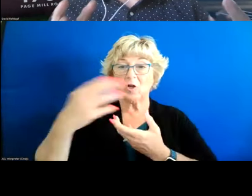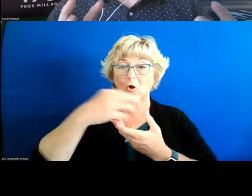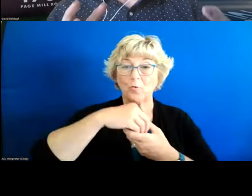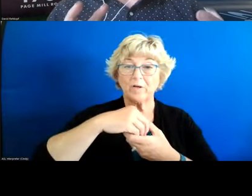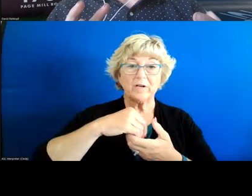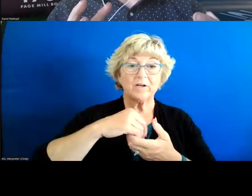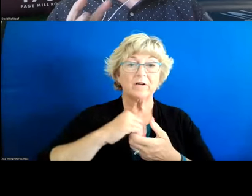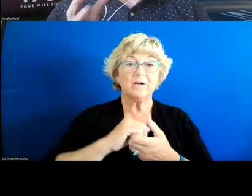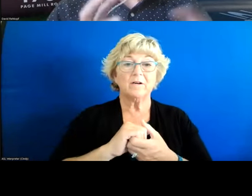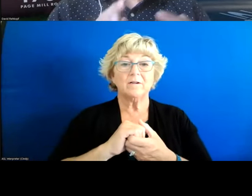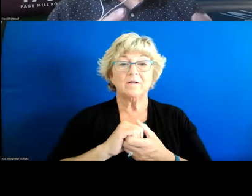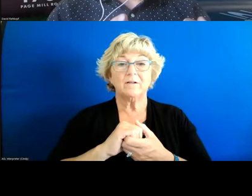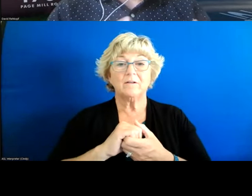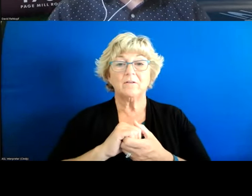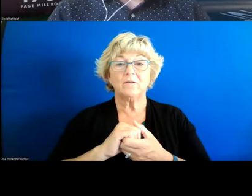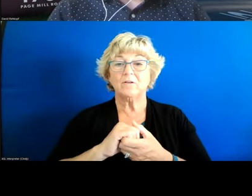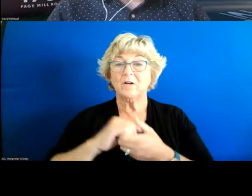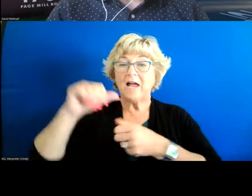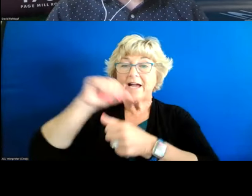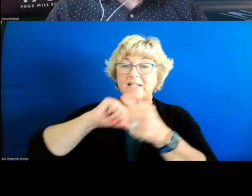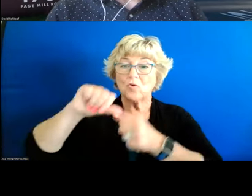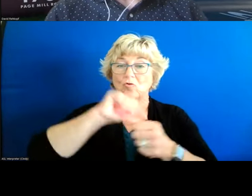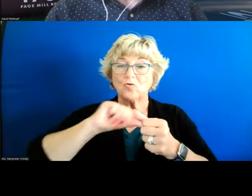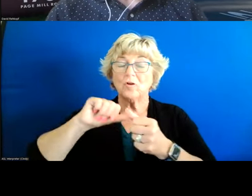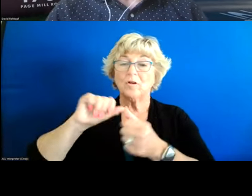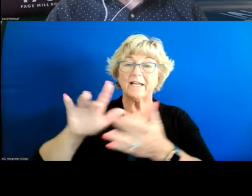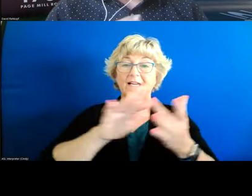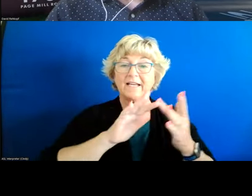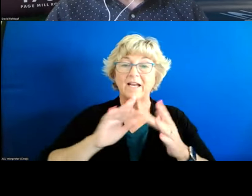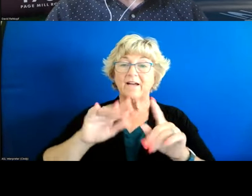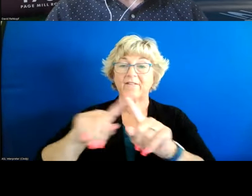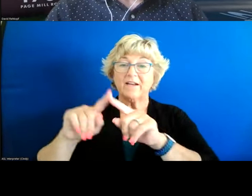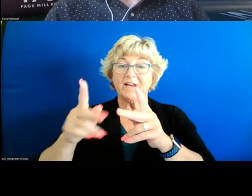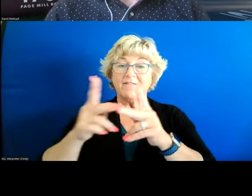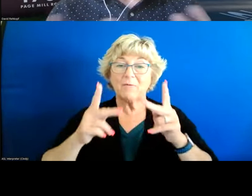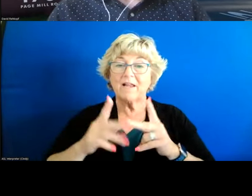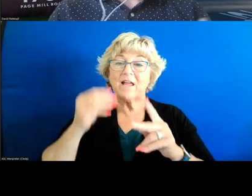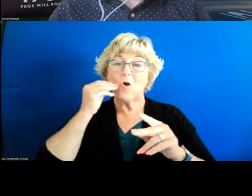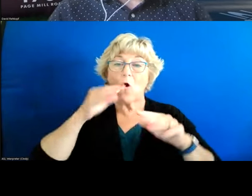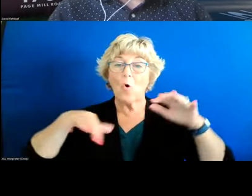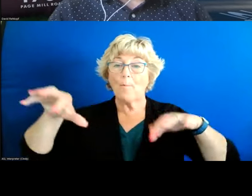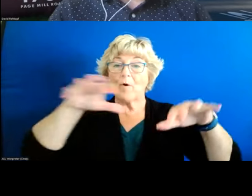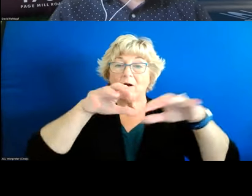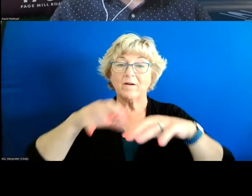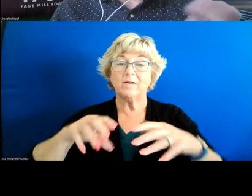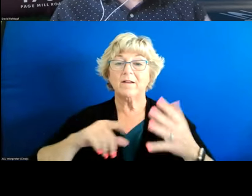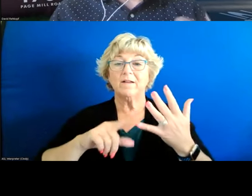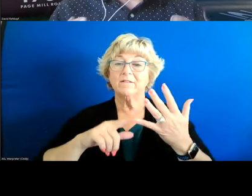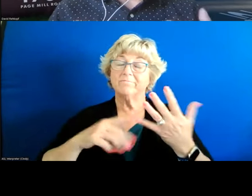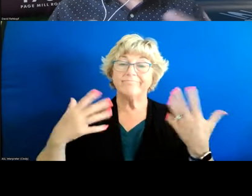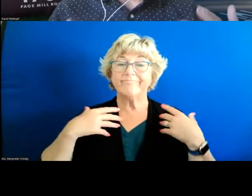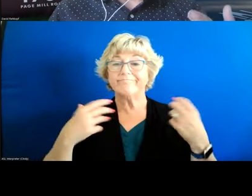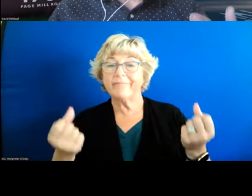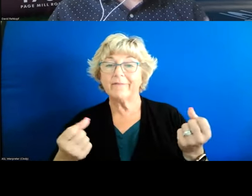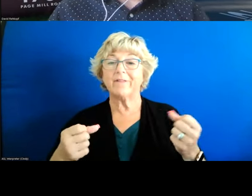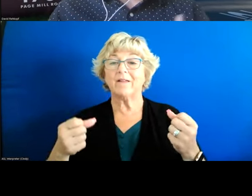is more about sort of social connectedness of of places and neighborhoods and fifth was well-being which has more